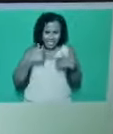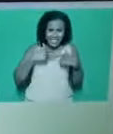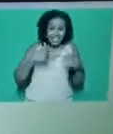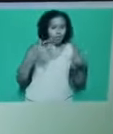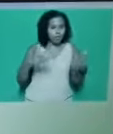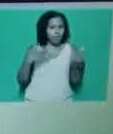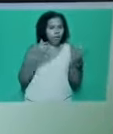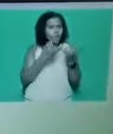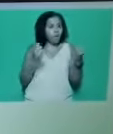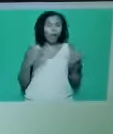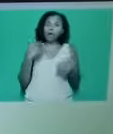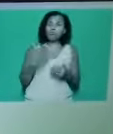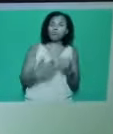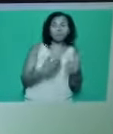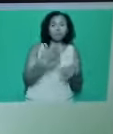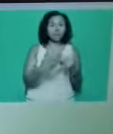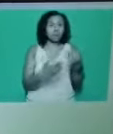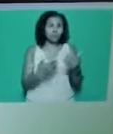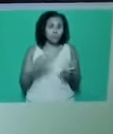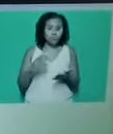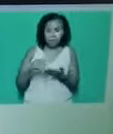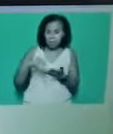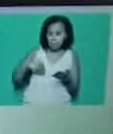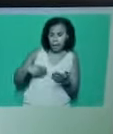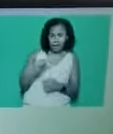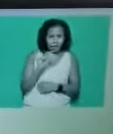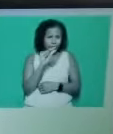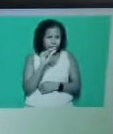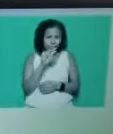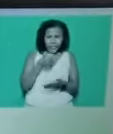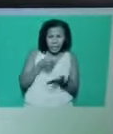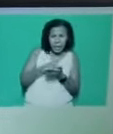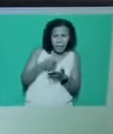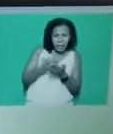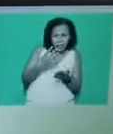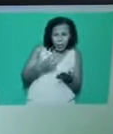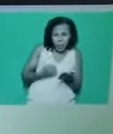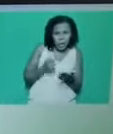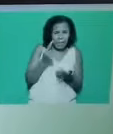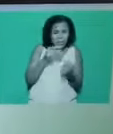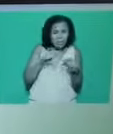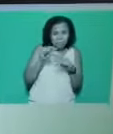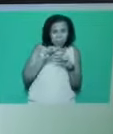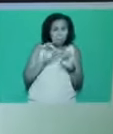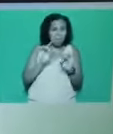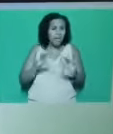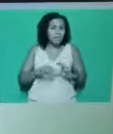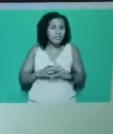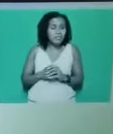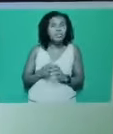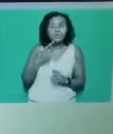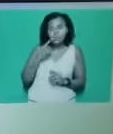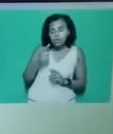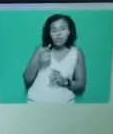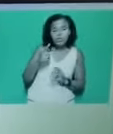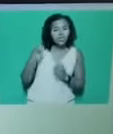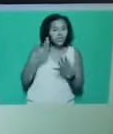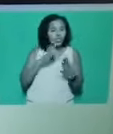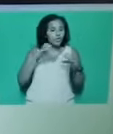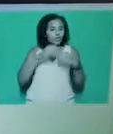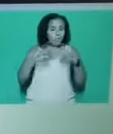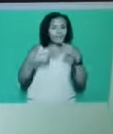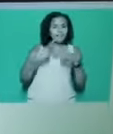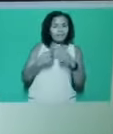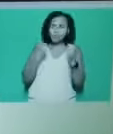often for little more than the minimum wage. This is why we say that the service group executive must call on our newly elected Unison